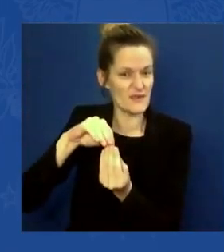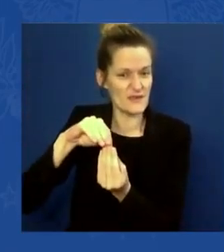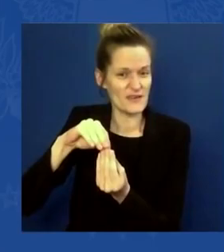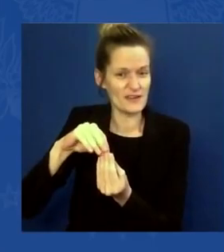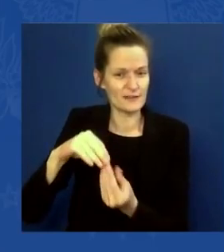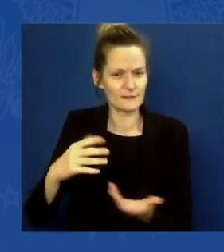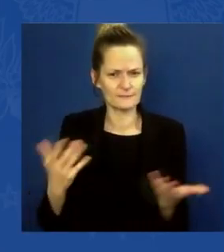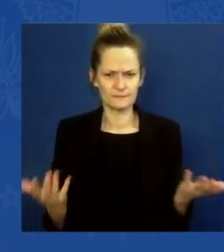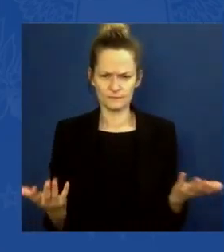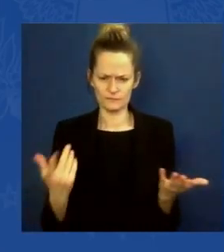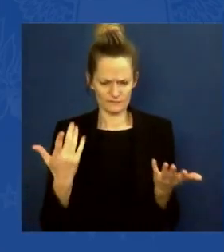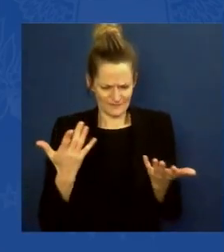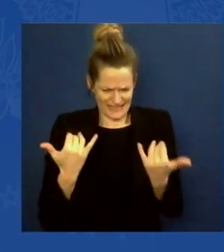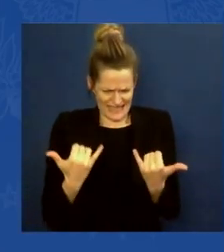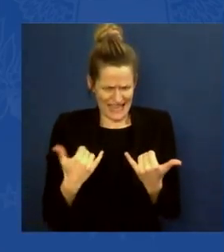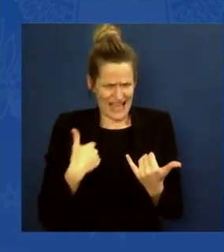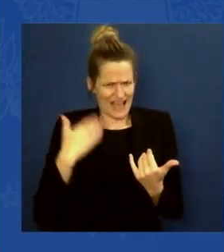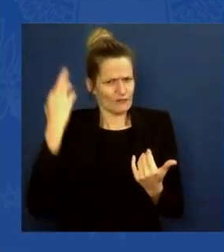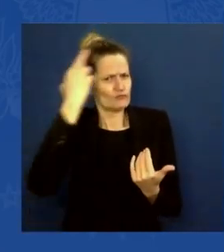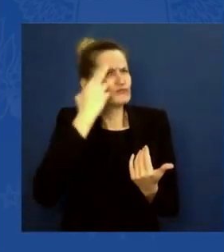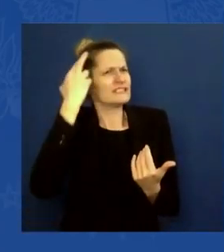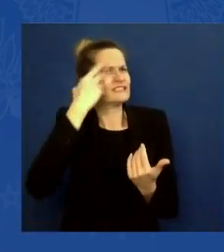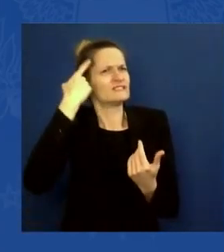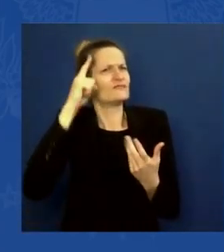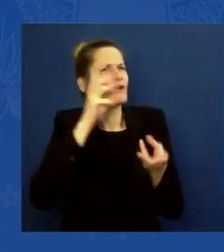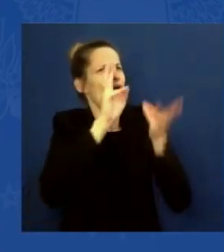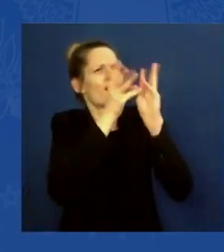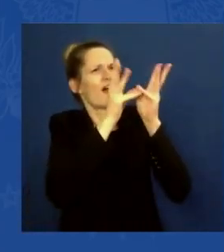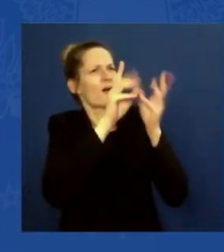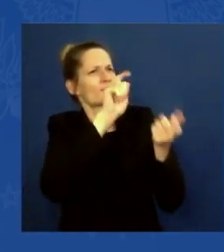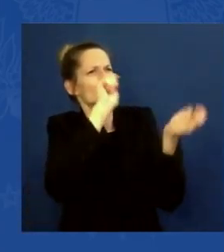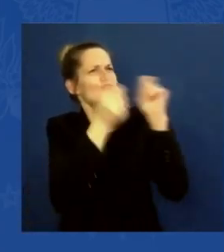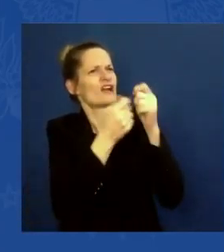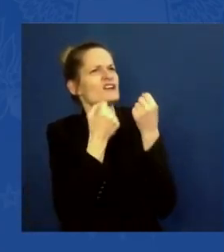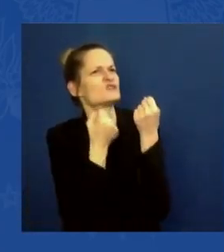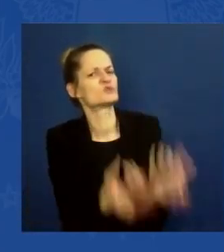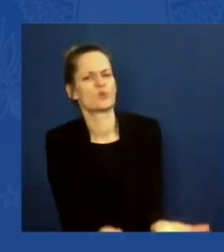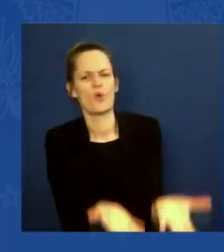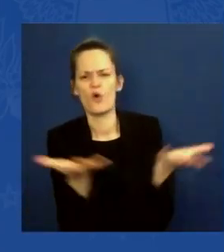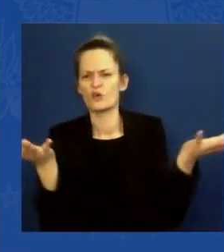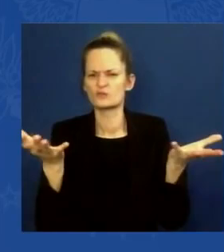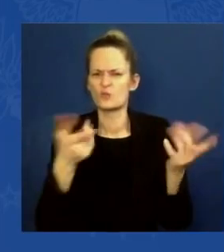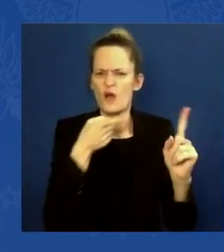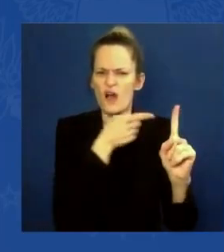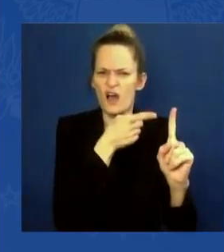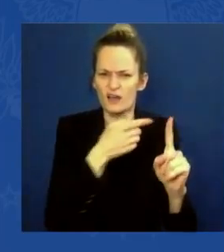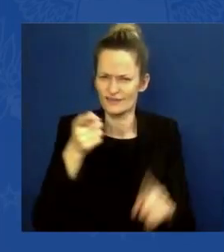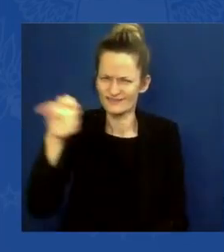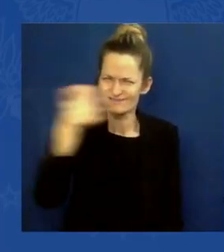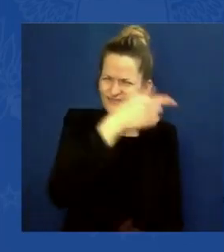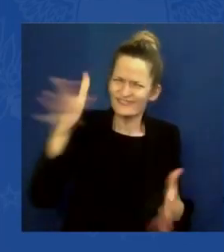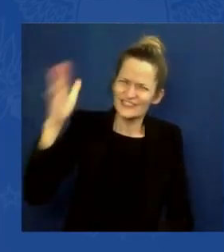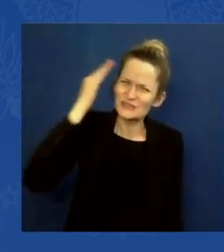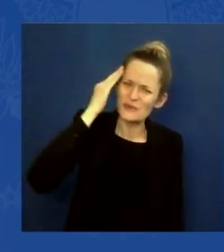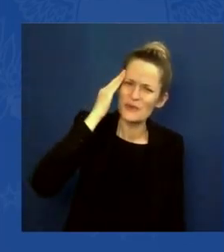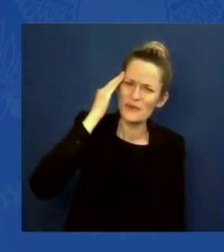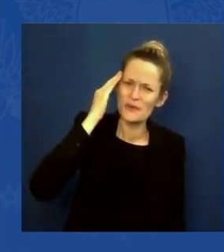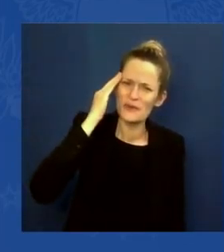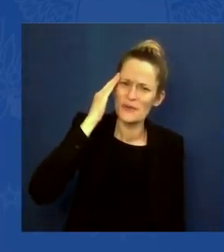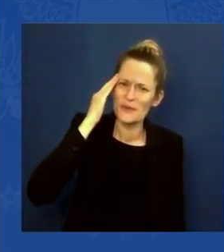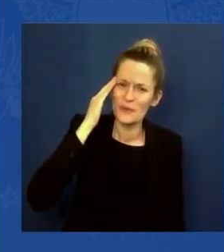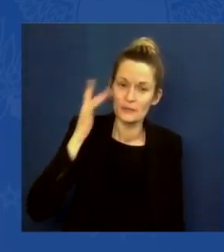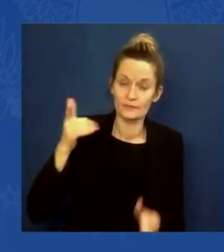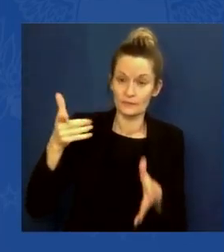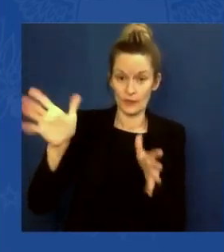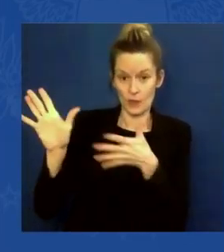longer subject to debate. And I might add, windmills do not cause cancer. You know, look, we got to get real about what's going on.